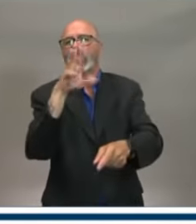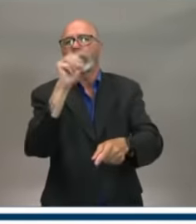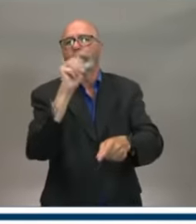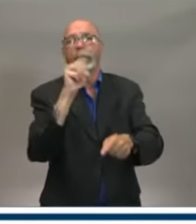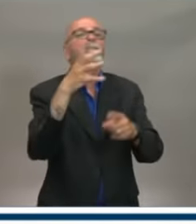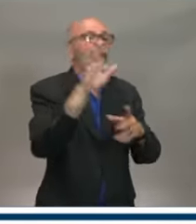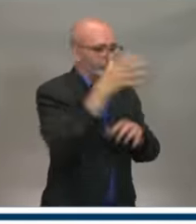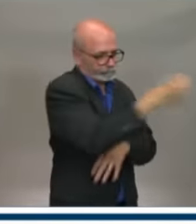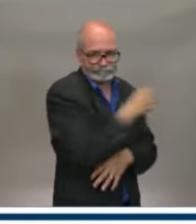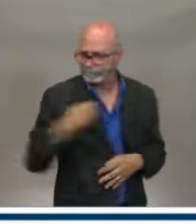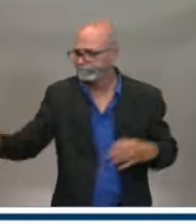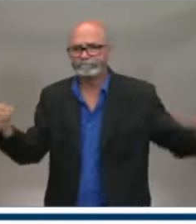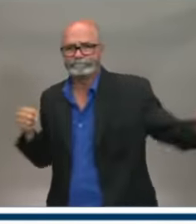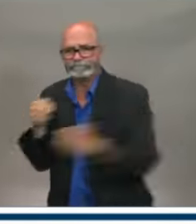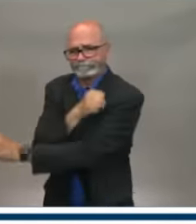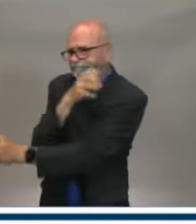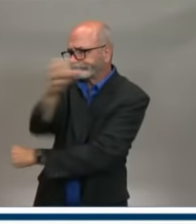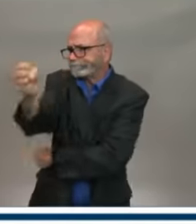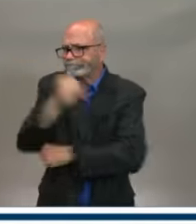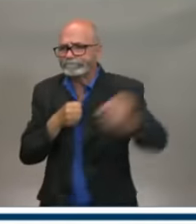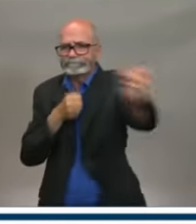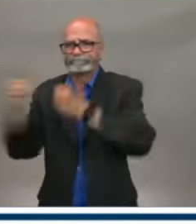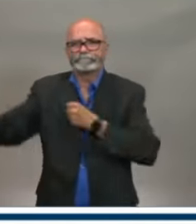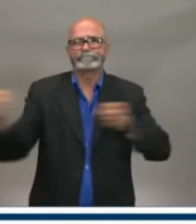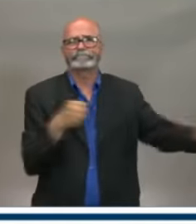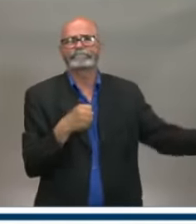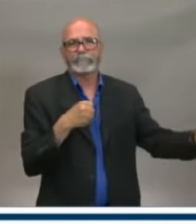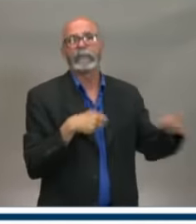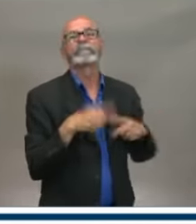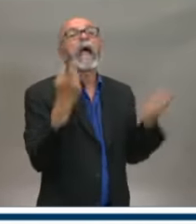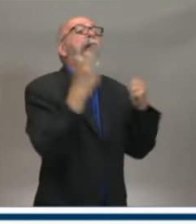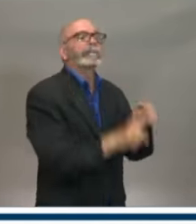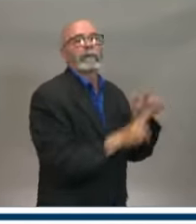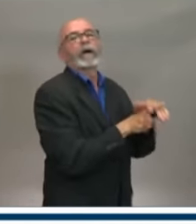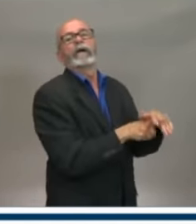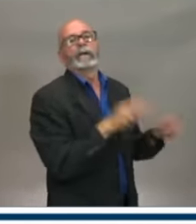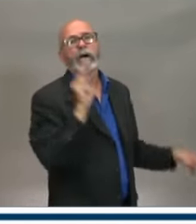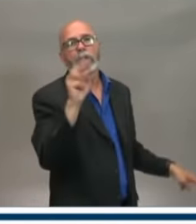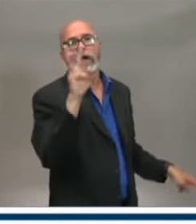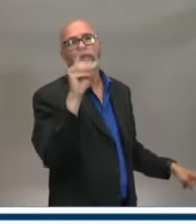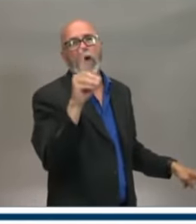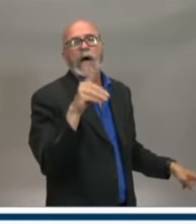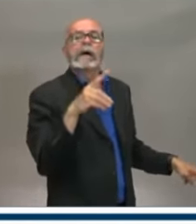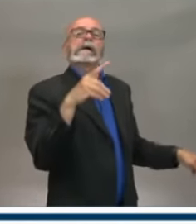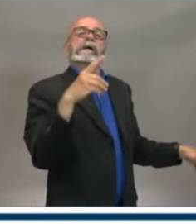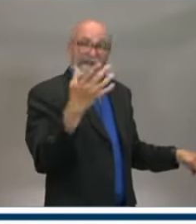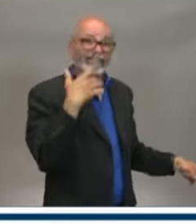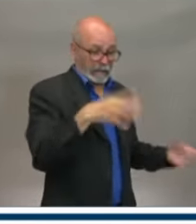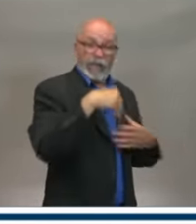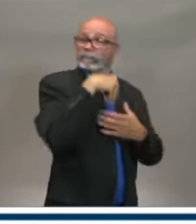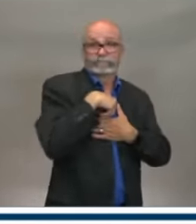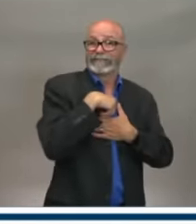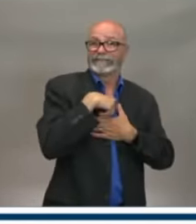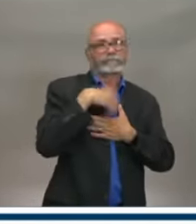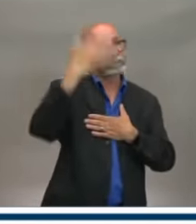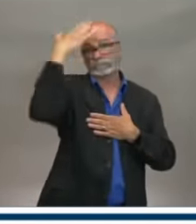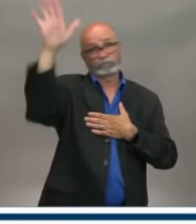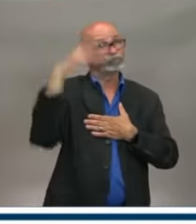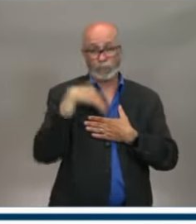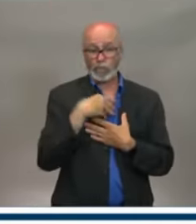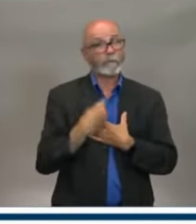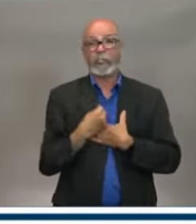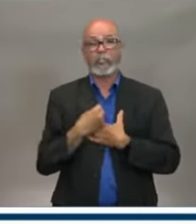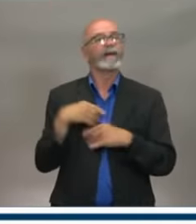What's happened here at Northwood, obviously, as we said, coming in, asymptomatic people were bringing it in unknowingly. When the virus got into the